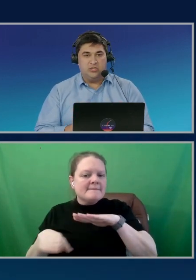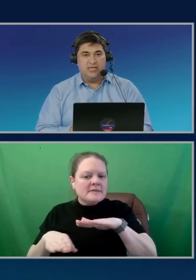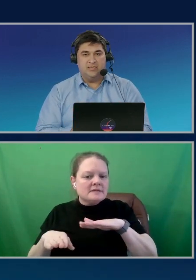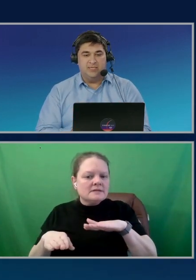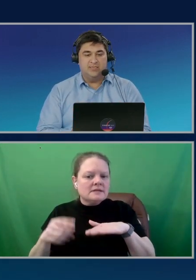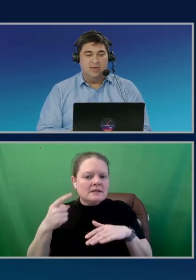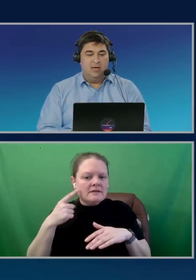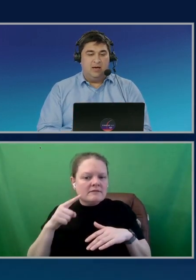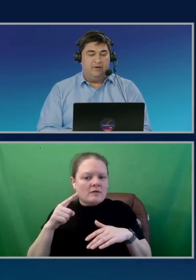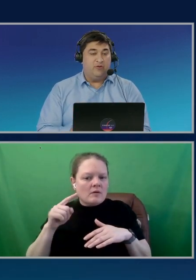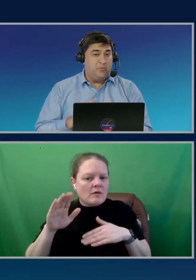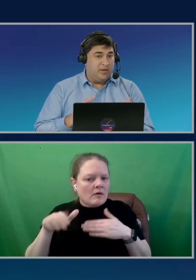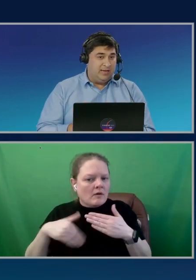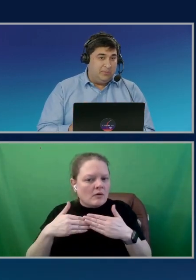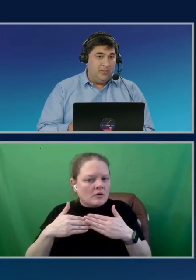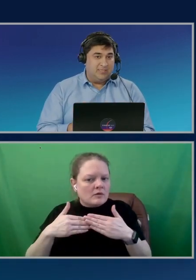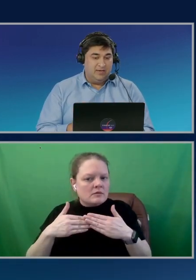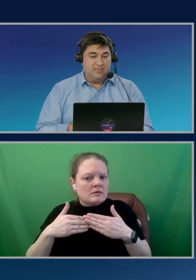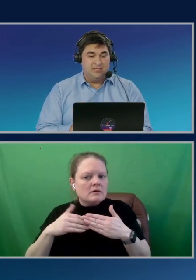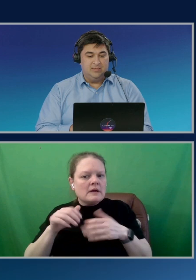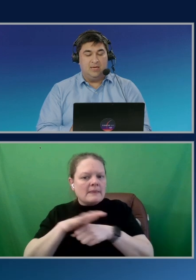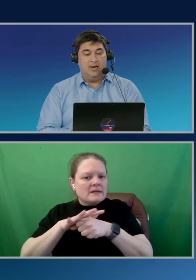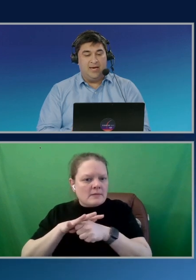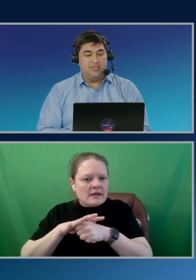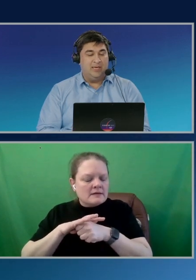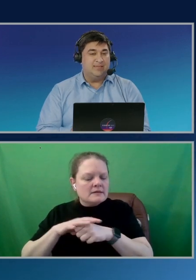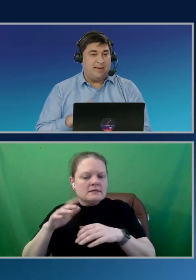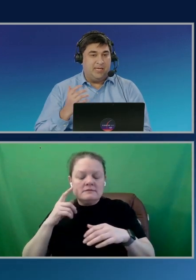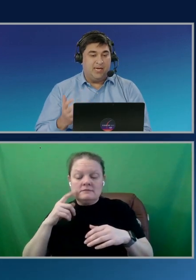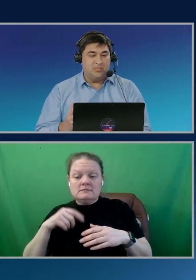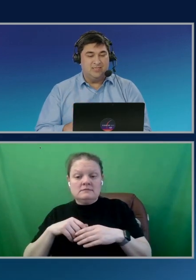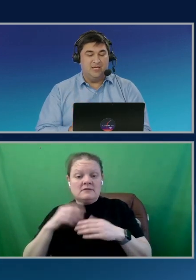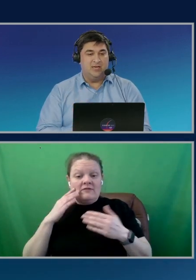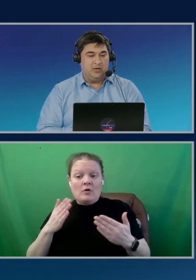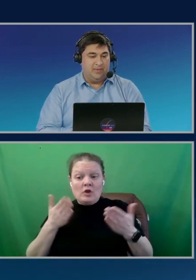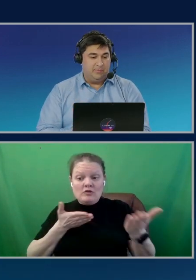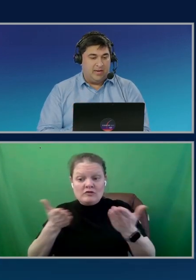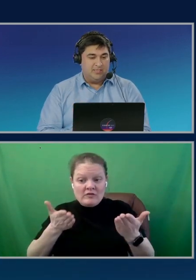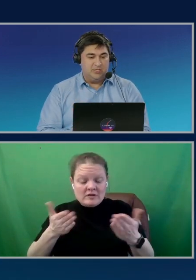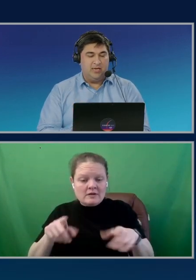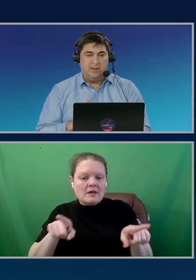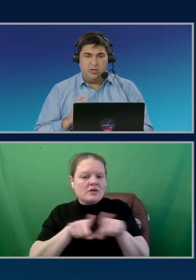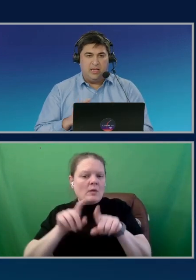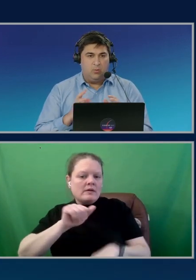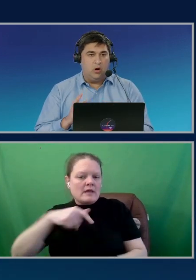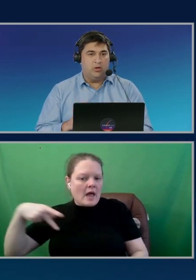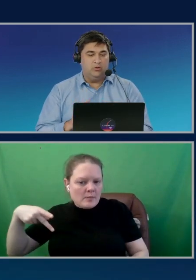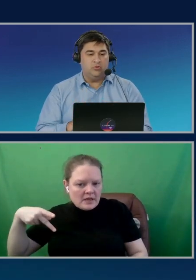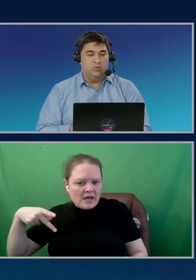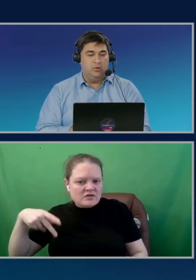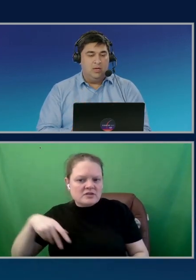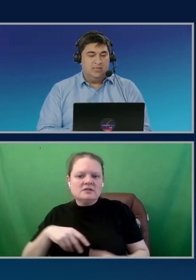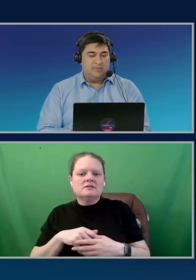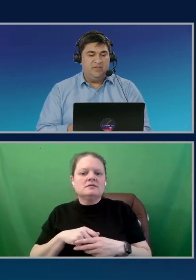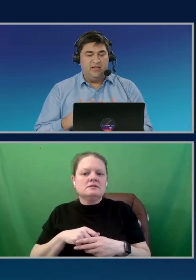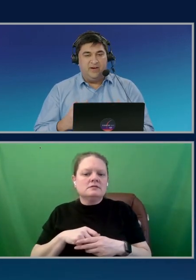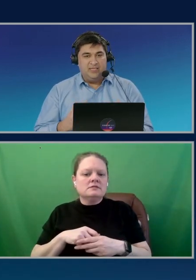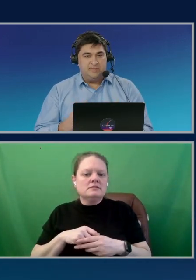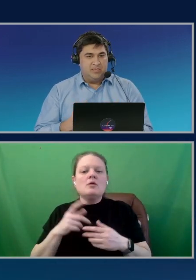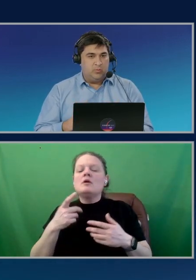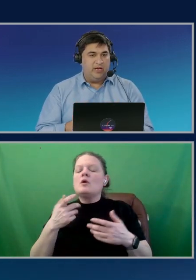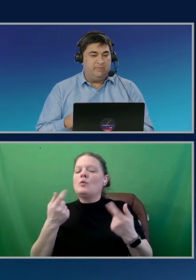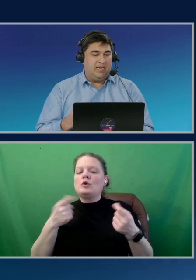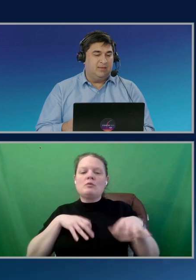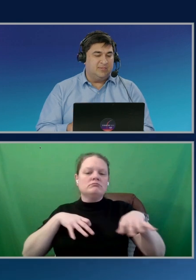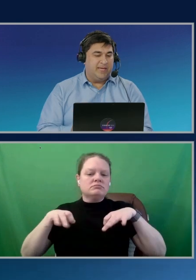logs, your traces from your AWS services, as well as applications that run on them, right? So today I'm going to like walk you through some of the